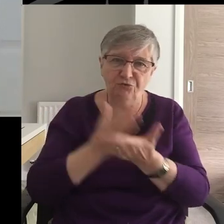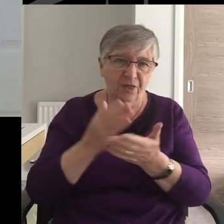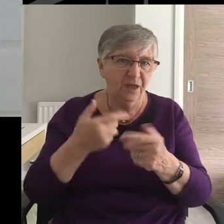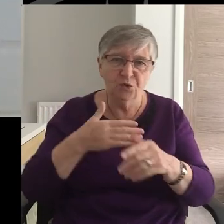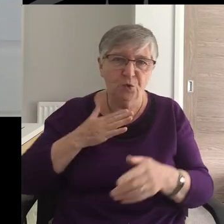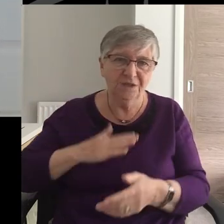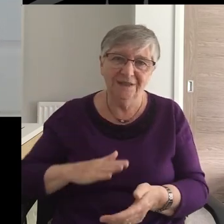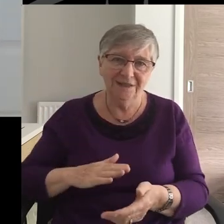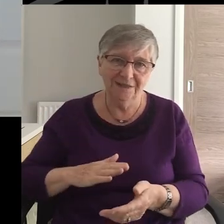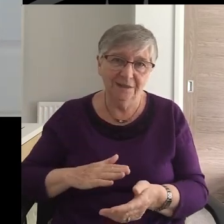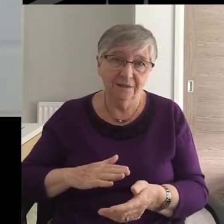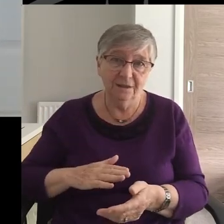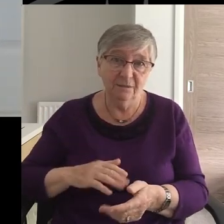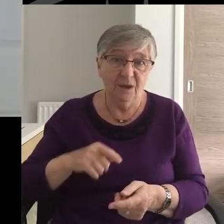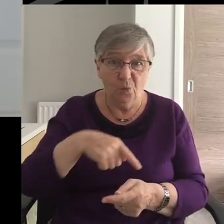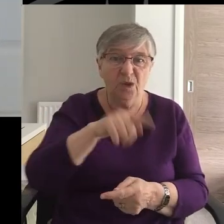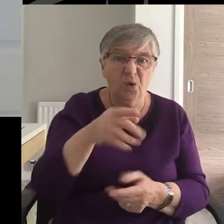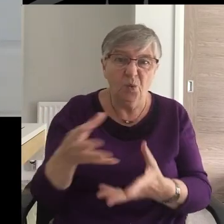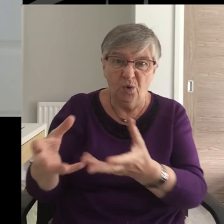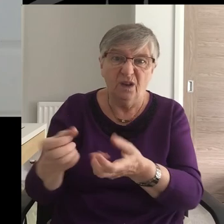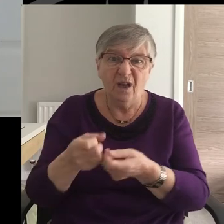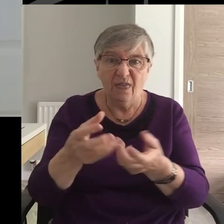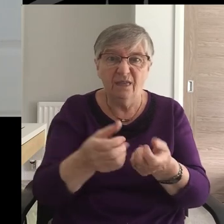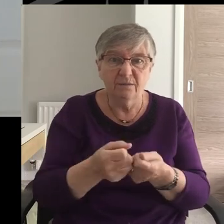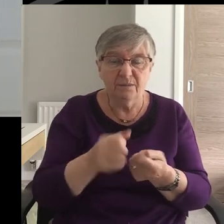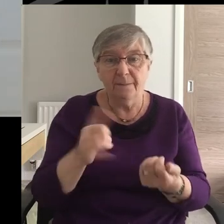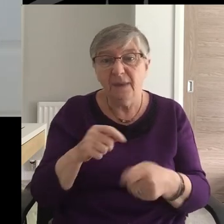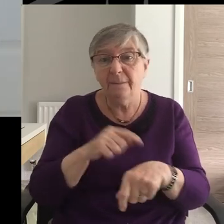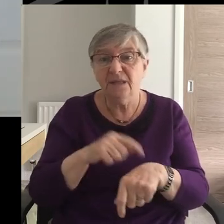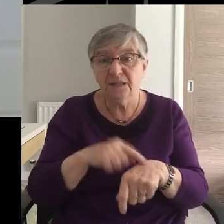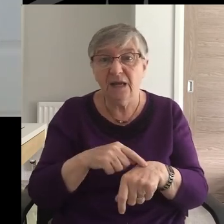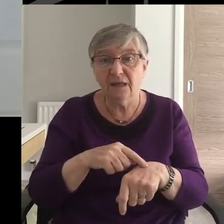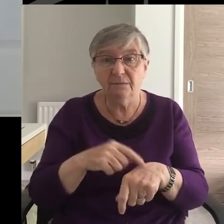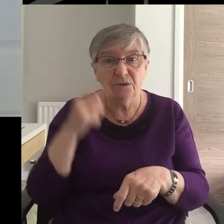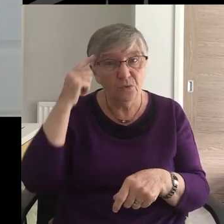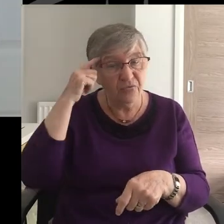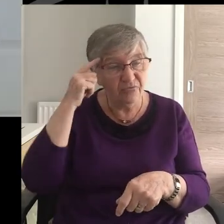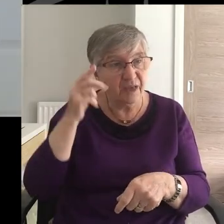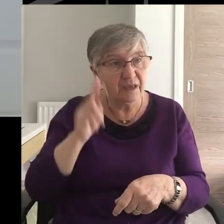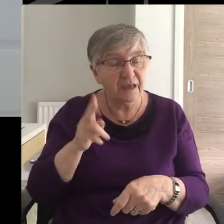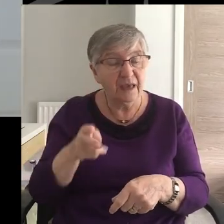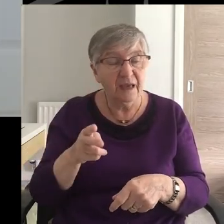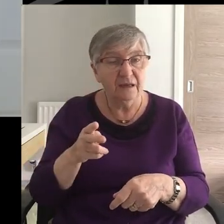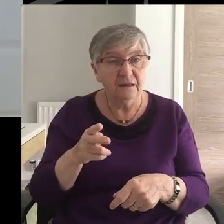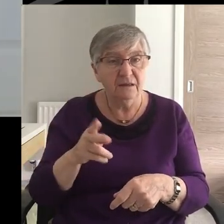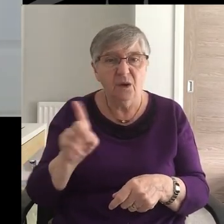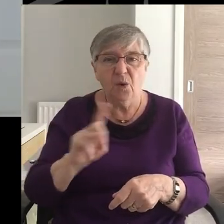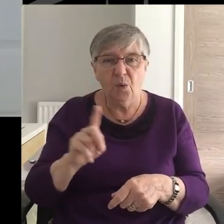But we get them anyway So perhaps it's time to reassess What really matters for us